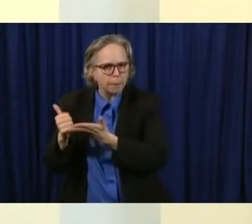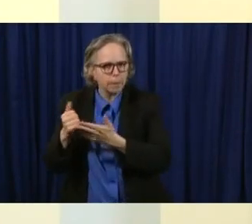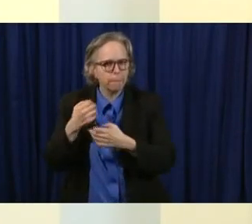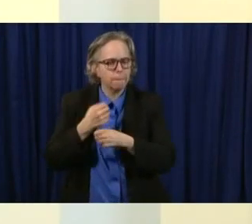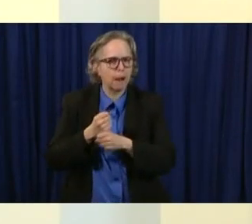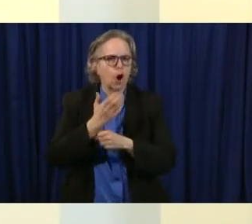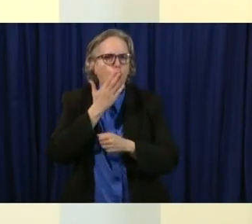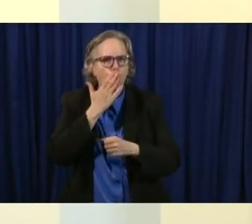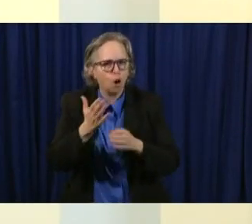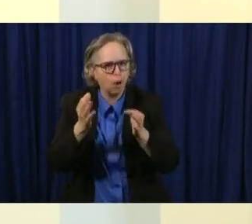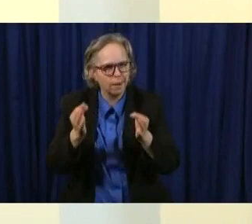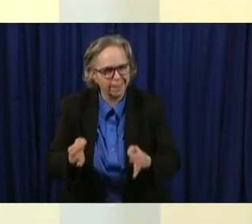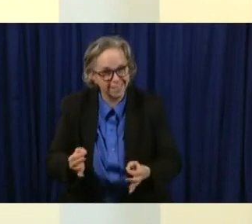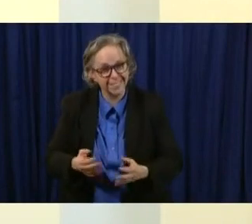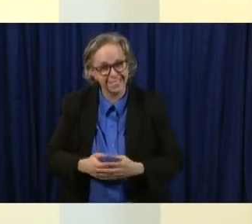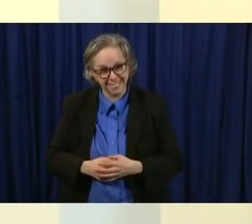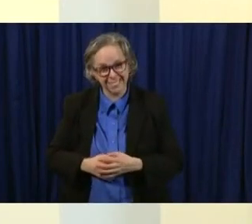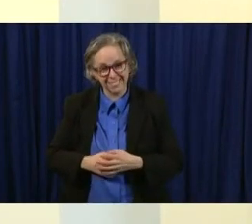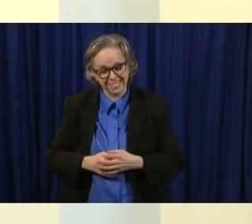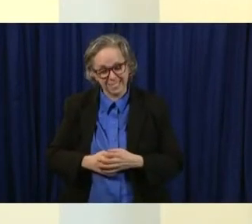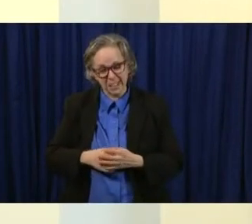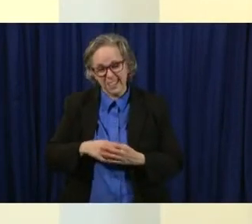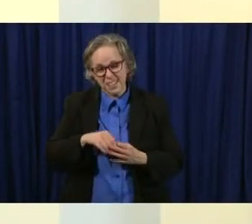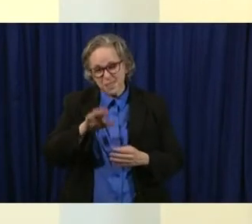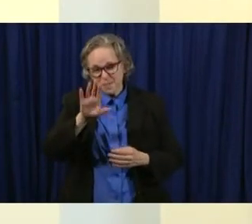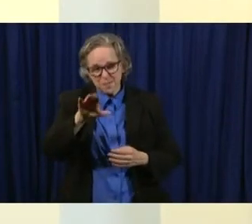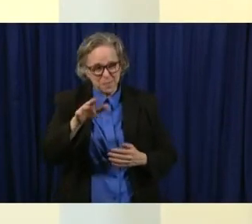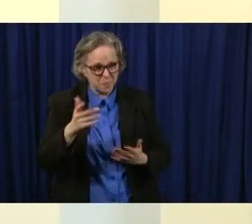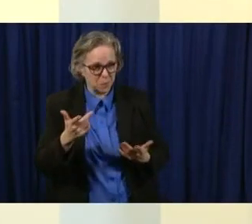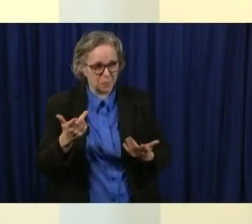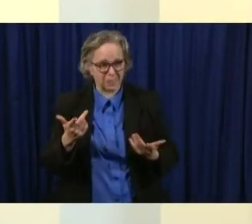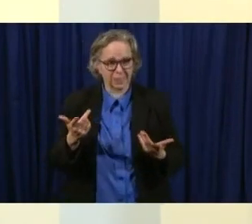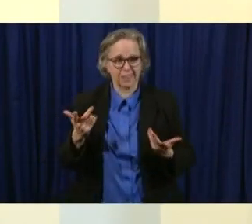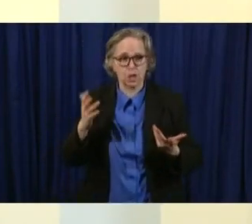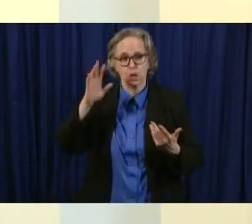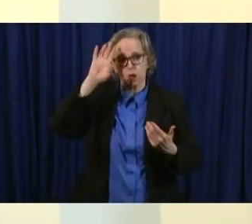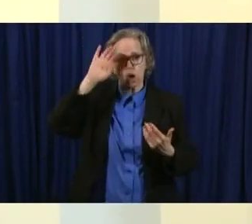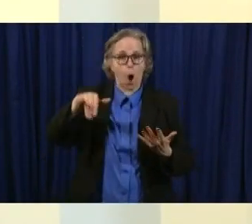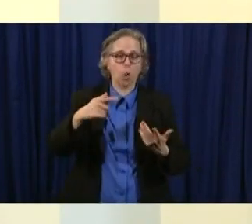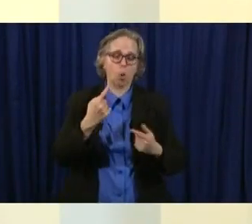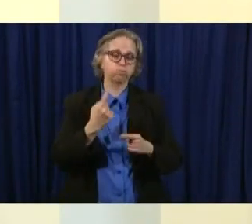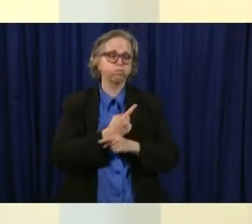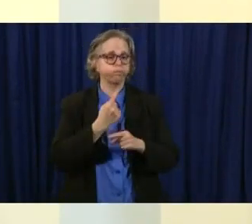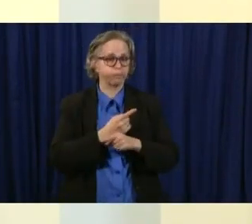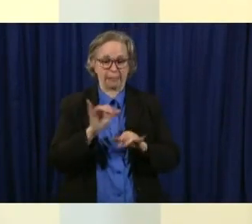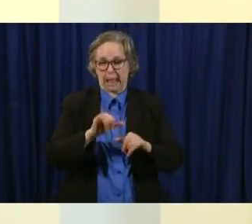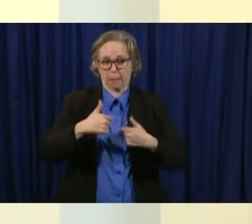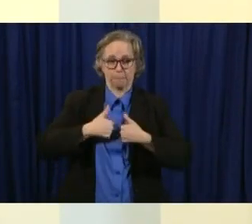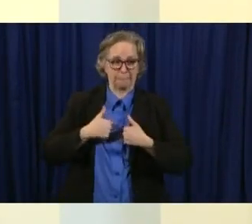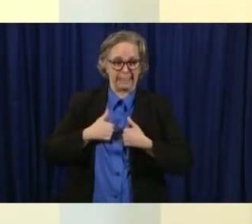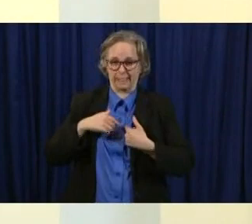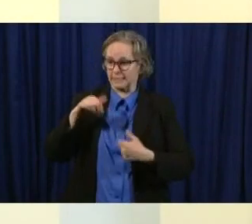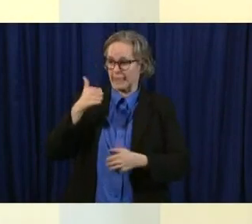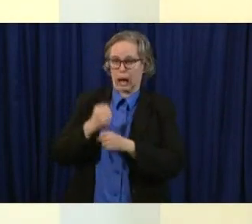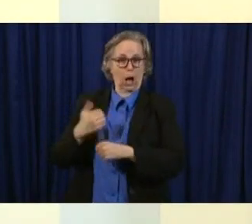person as i was a year and something ago you just can't imagine how much has to